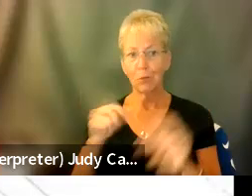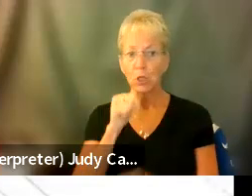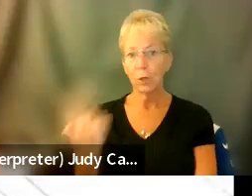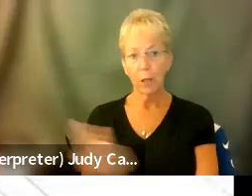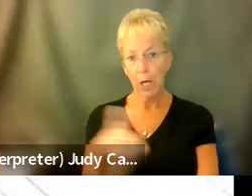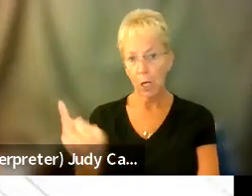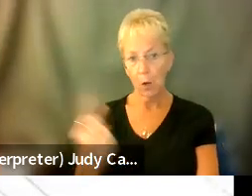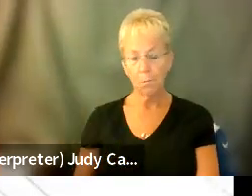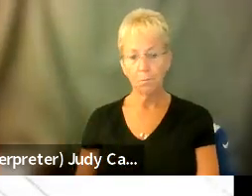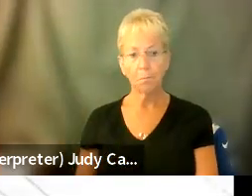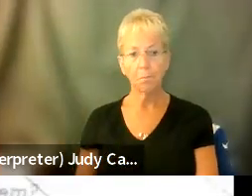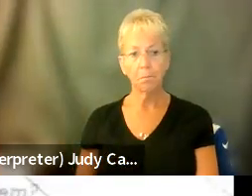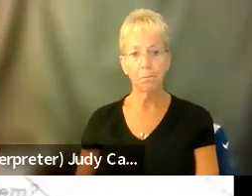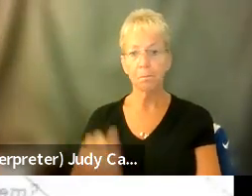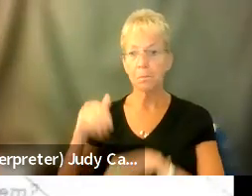Return to cinder.